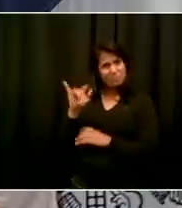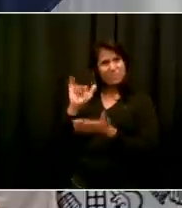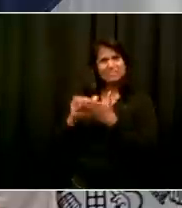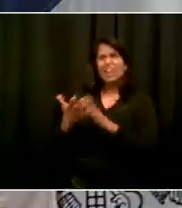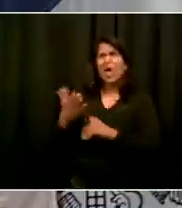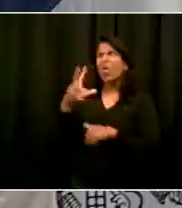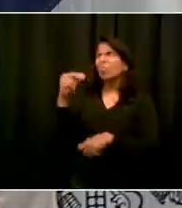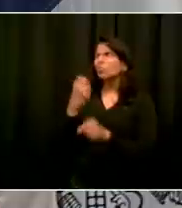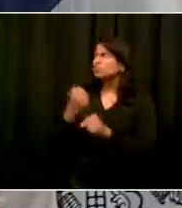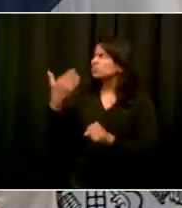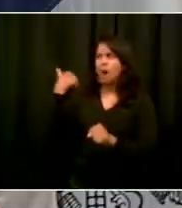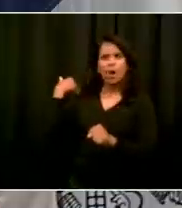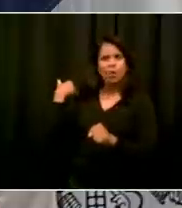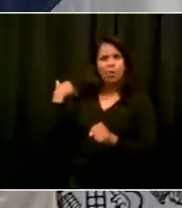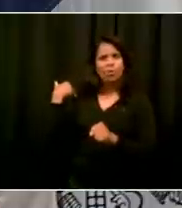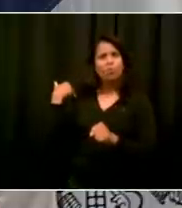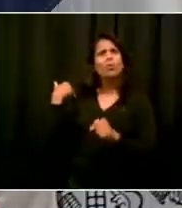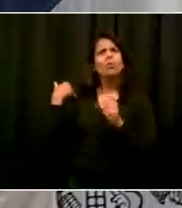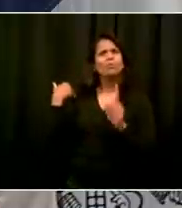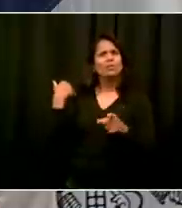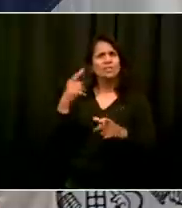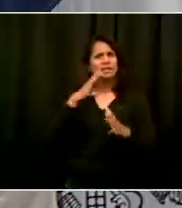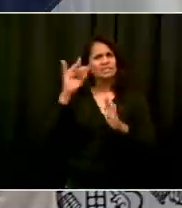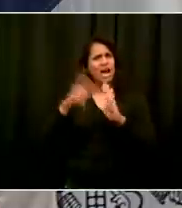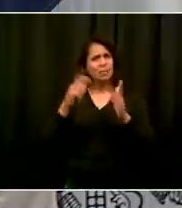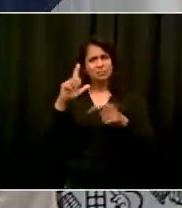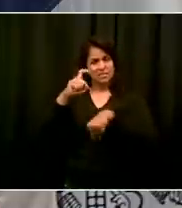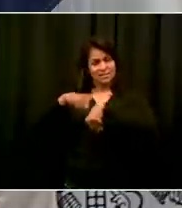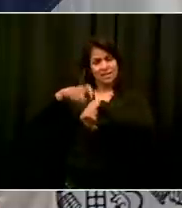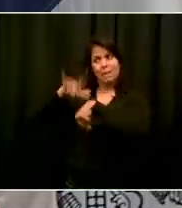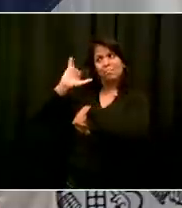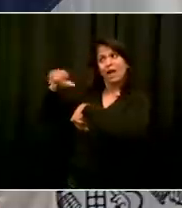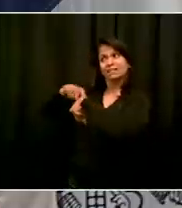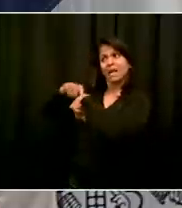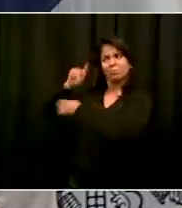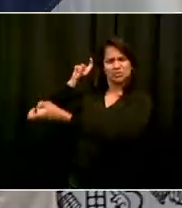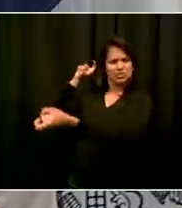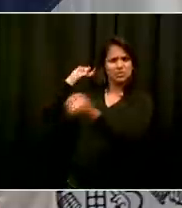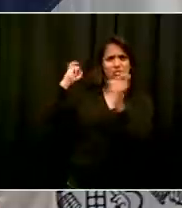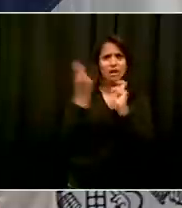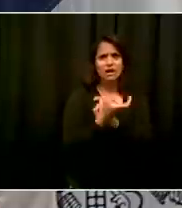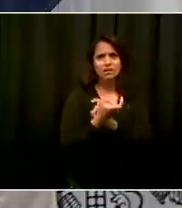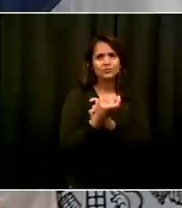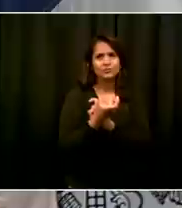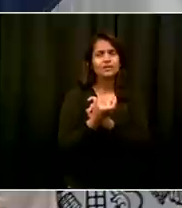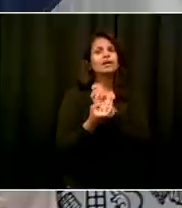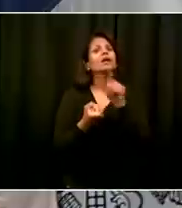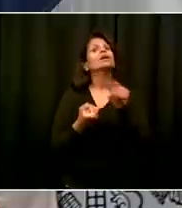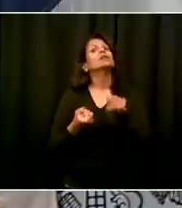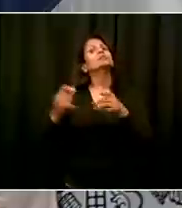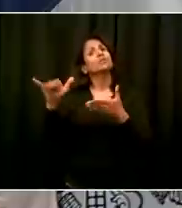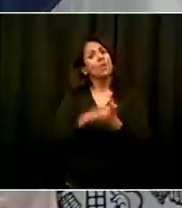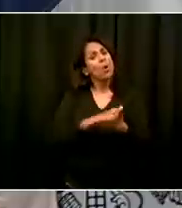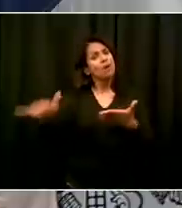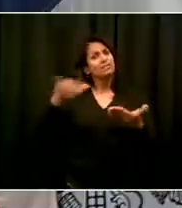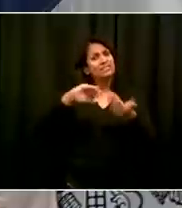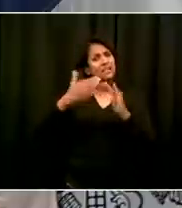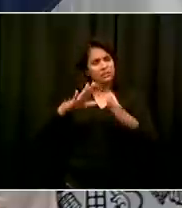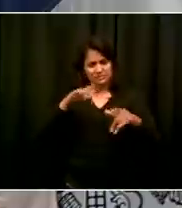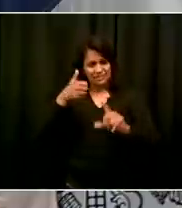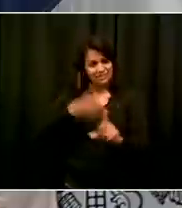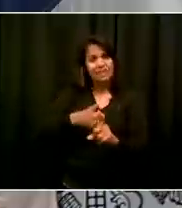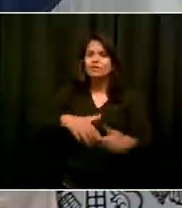to now a million or more people, and that we would have the kind of